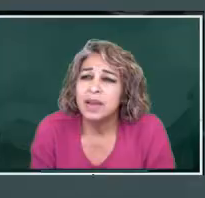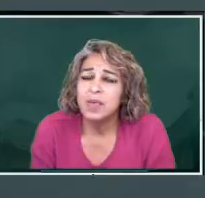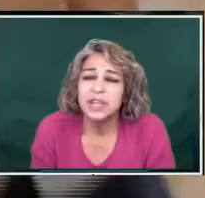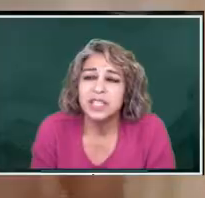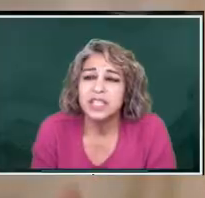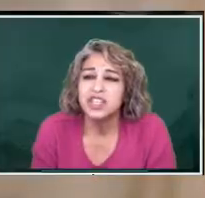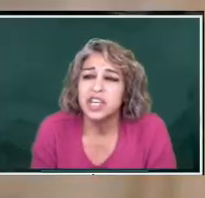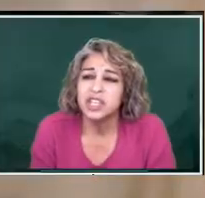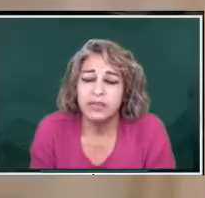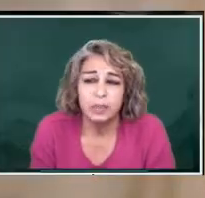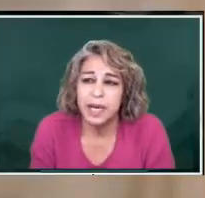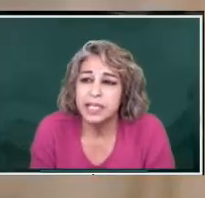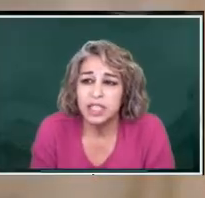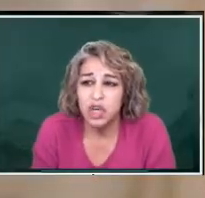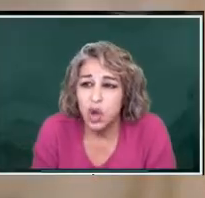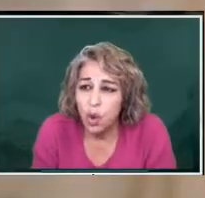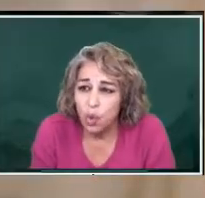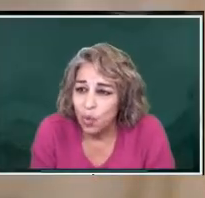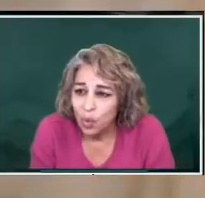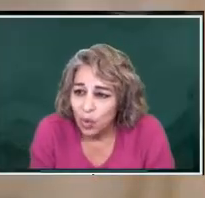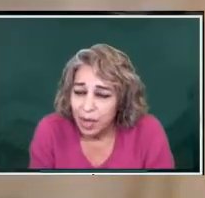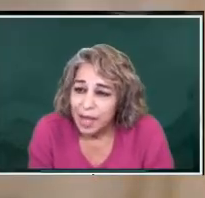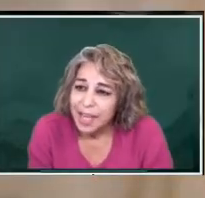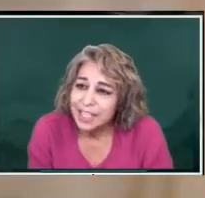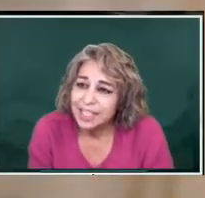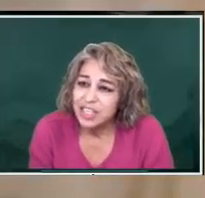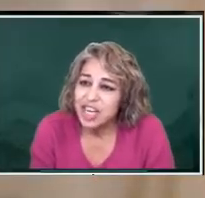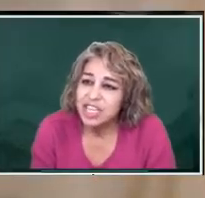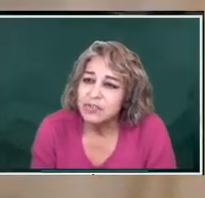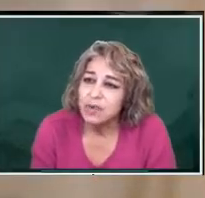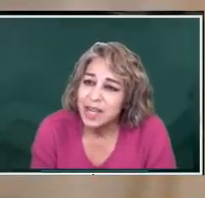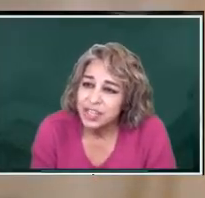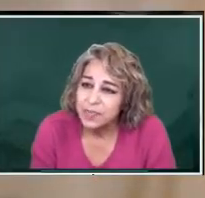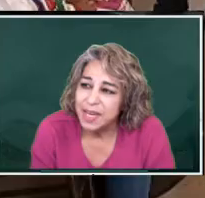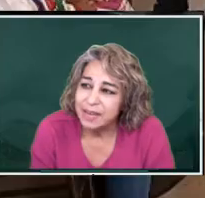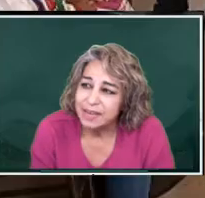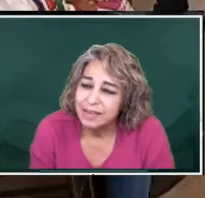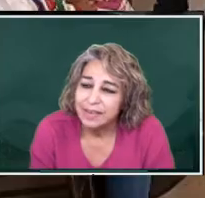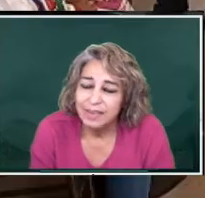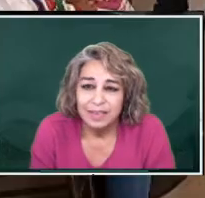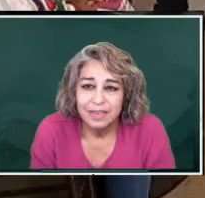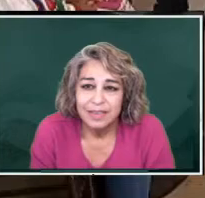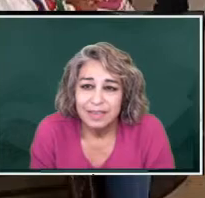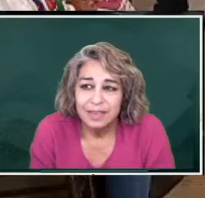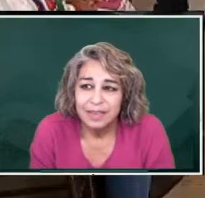Oh, that we're just going to change government. He says, no, it's a change of regimen.